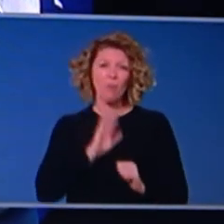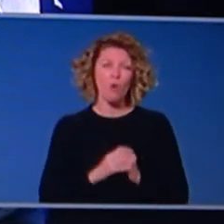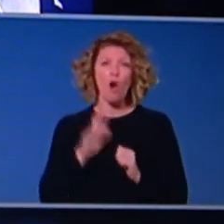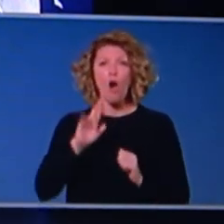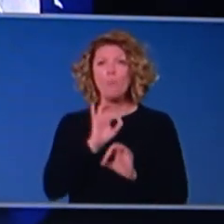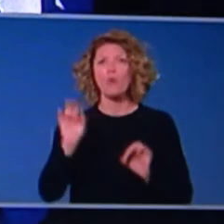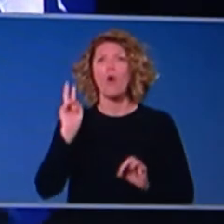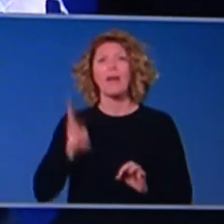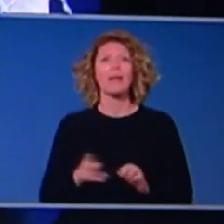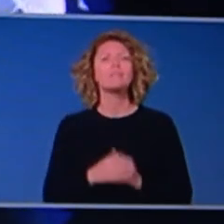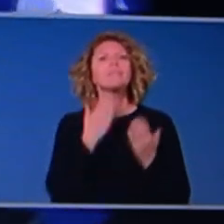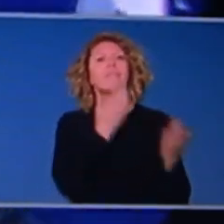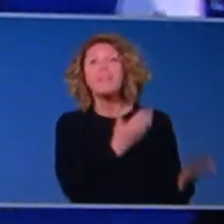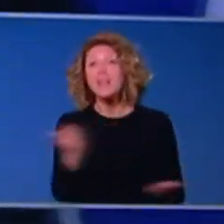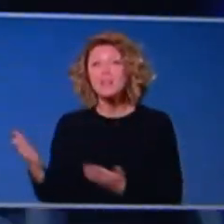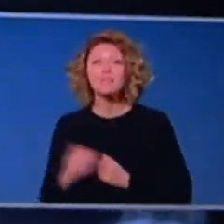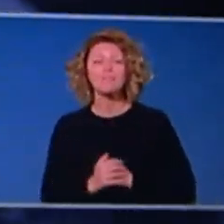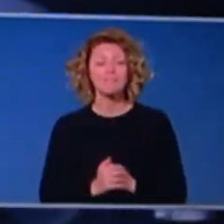frequency. Thanks very much, everyone.